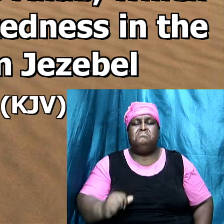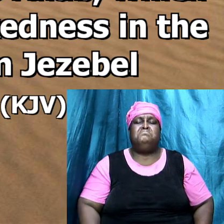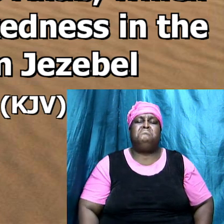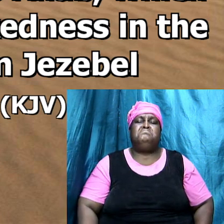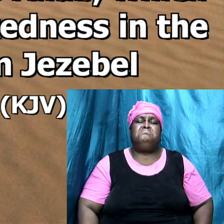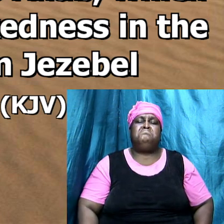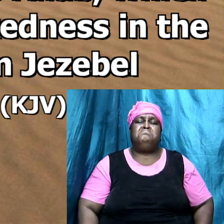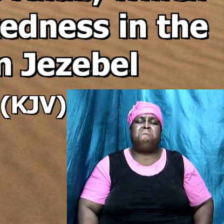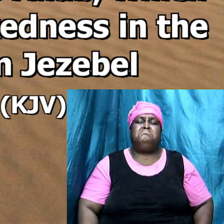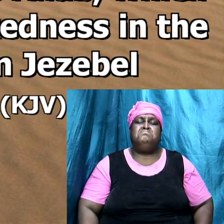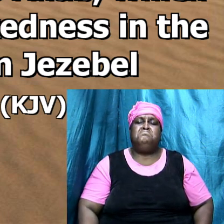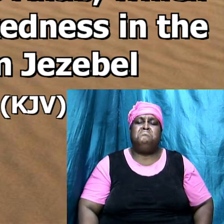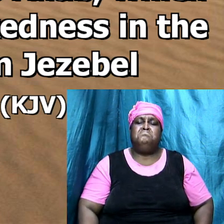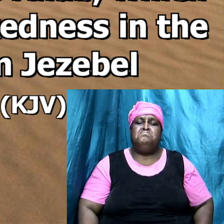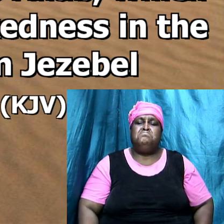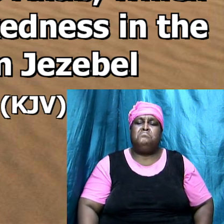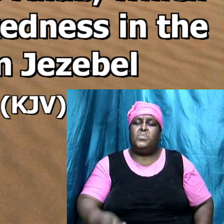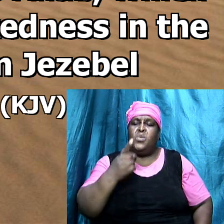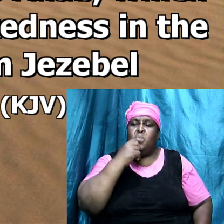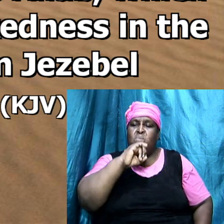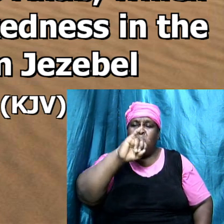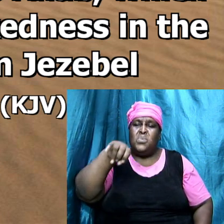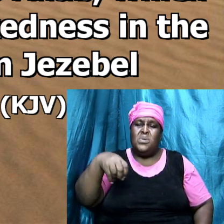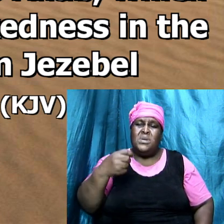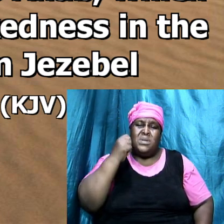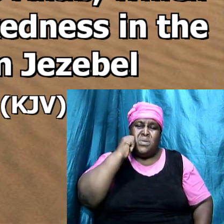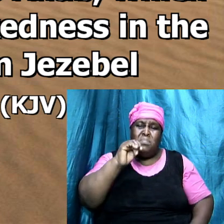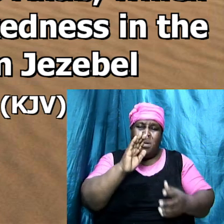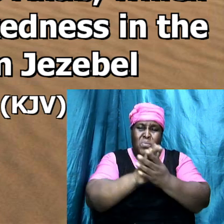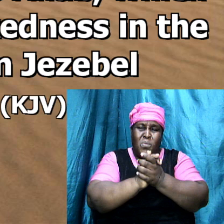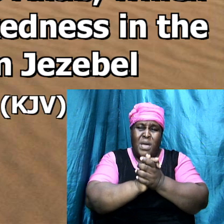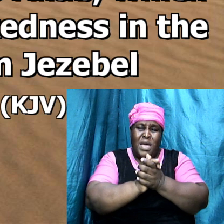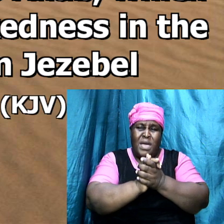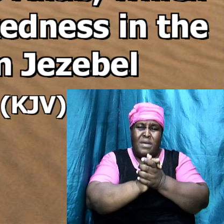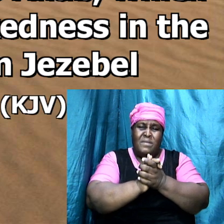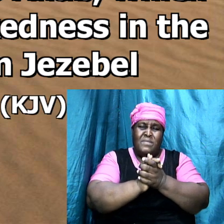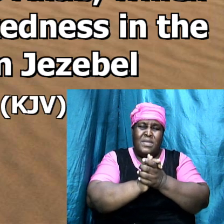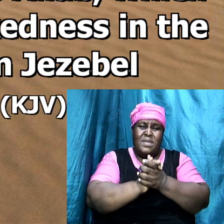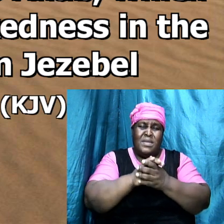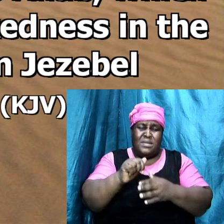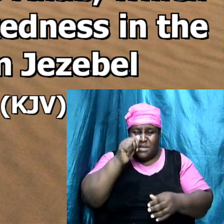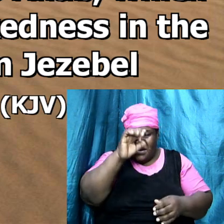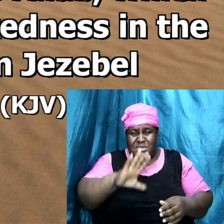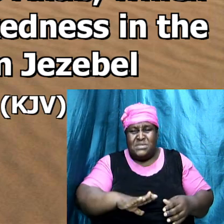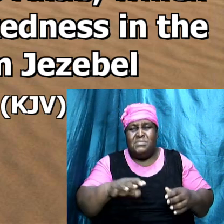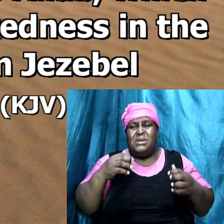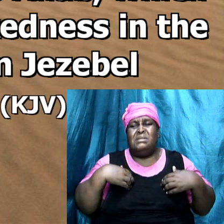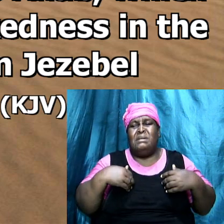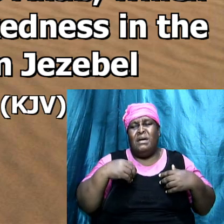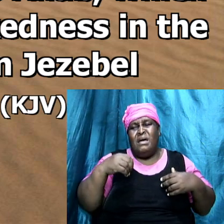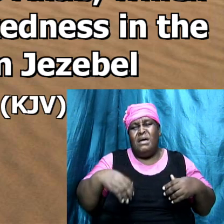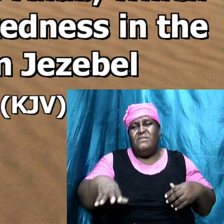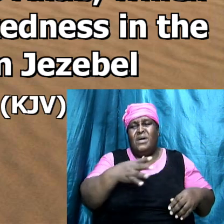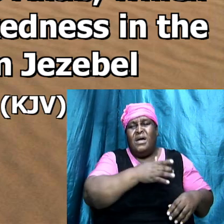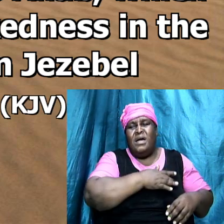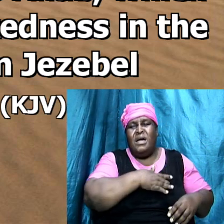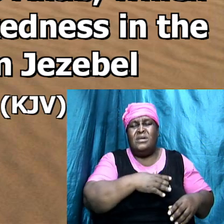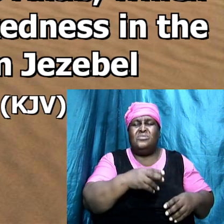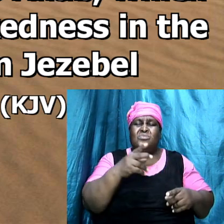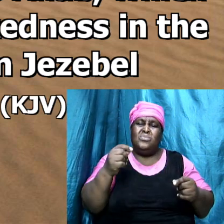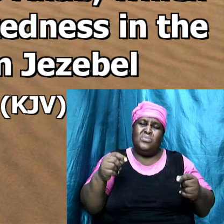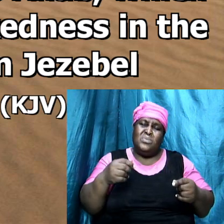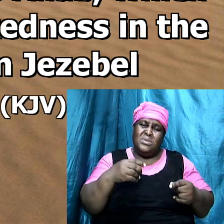I hear the Bible said whom Jezebel his wife stirred up so this man had a heart that was set on doing the work of